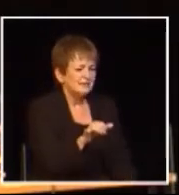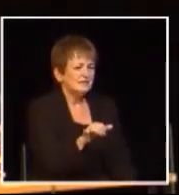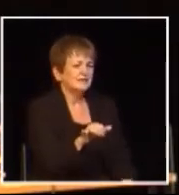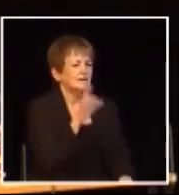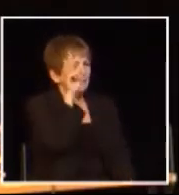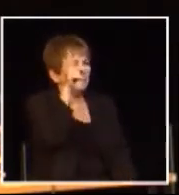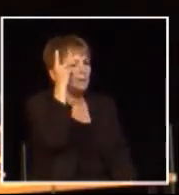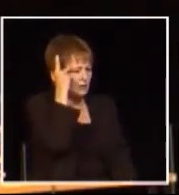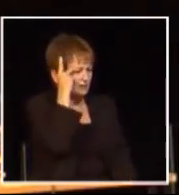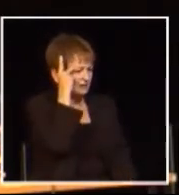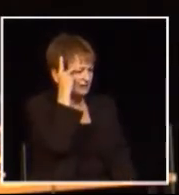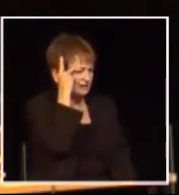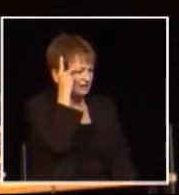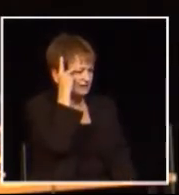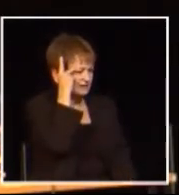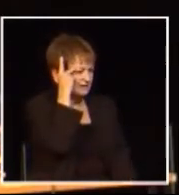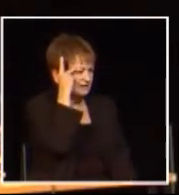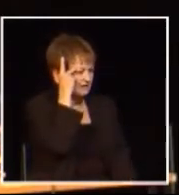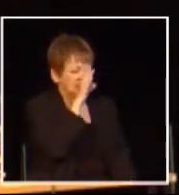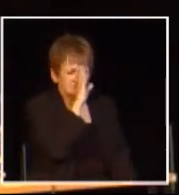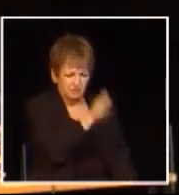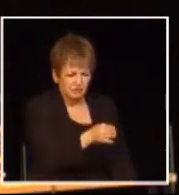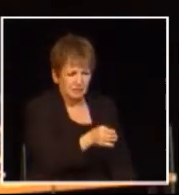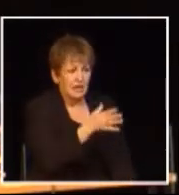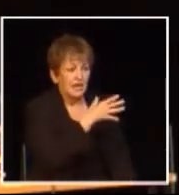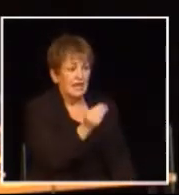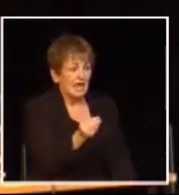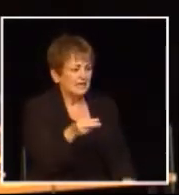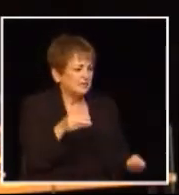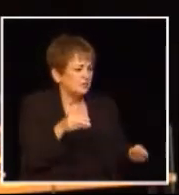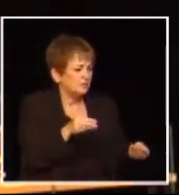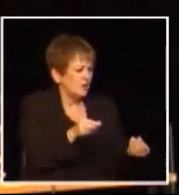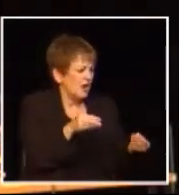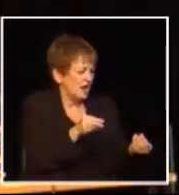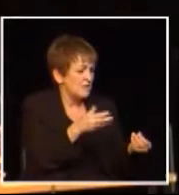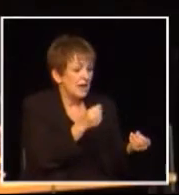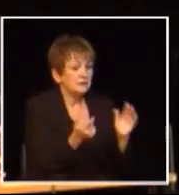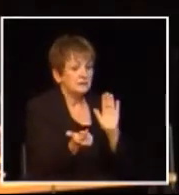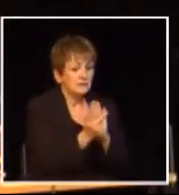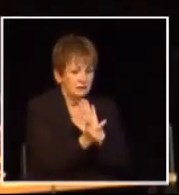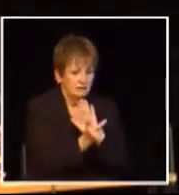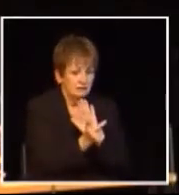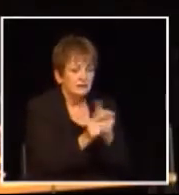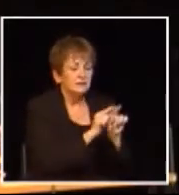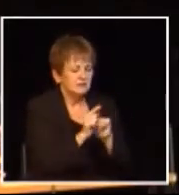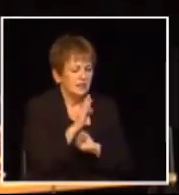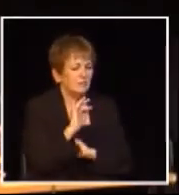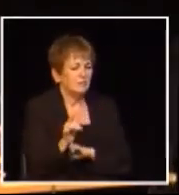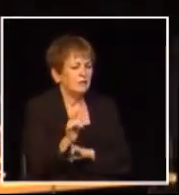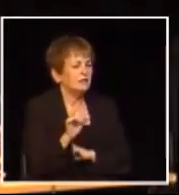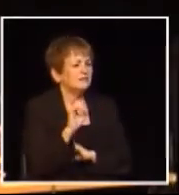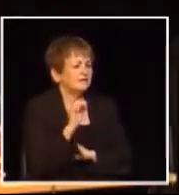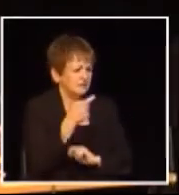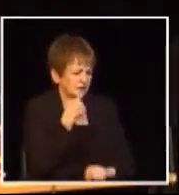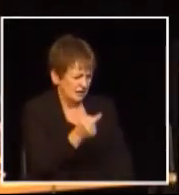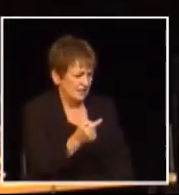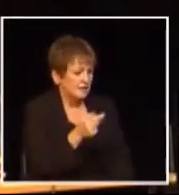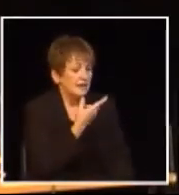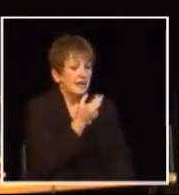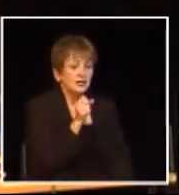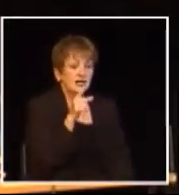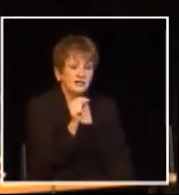economics that's raw naked politics and it's a bribe and it's against the law as Bill pointed out